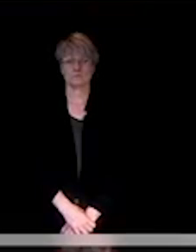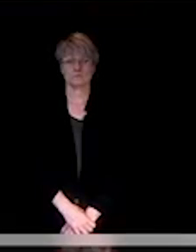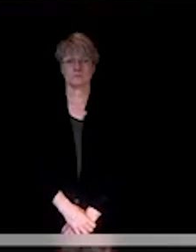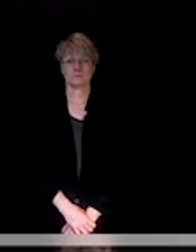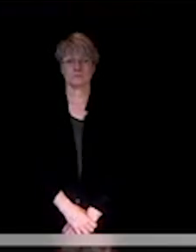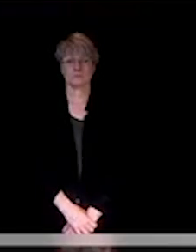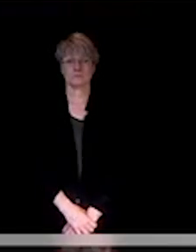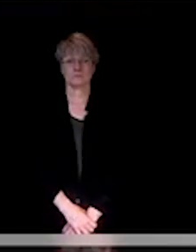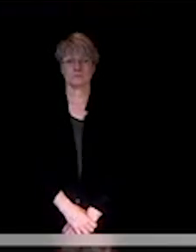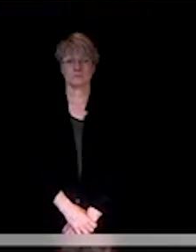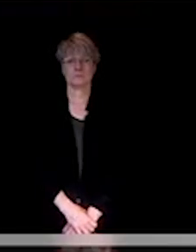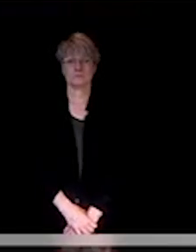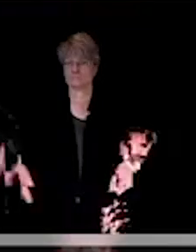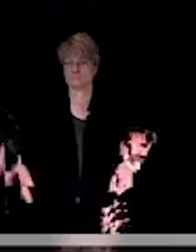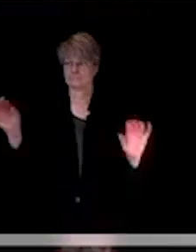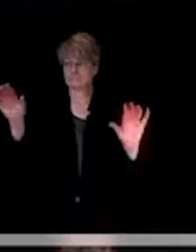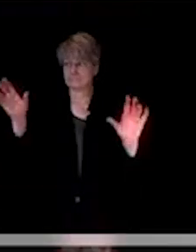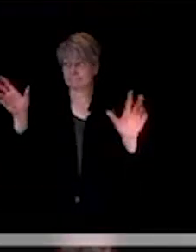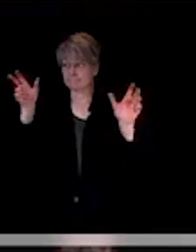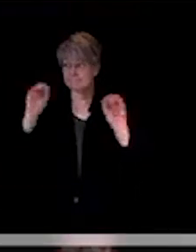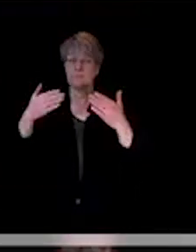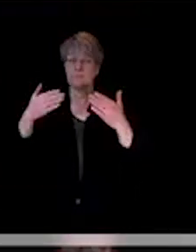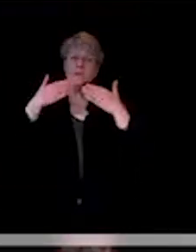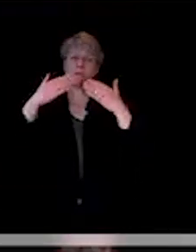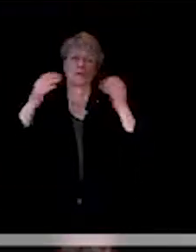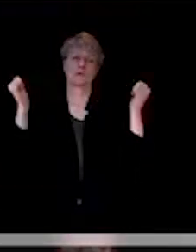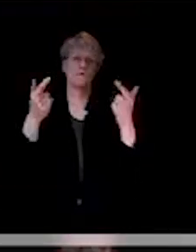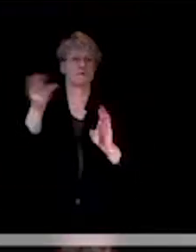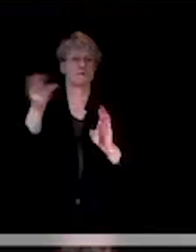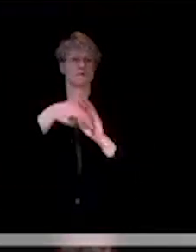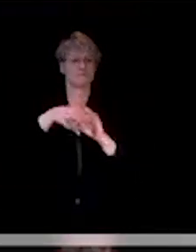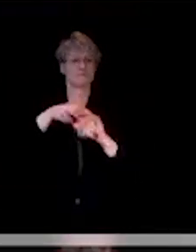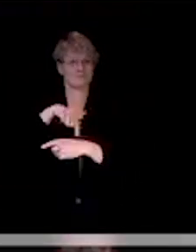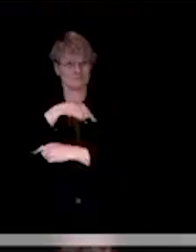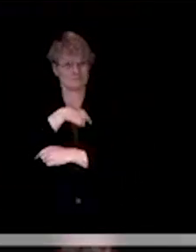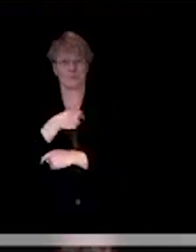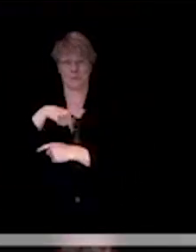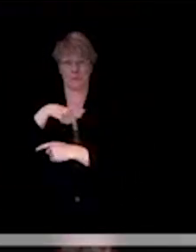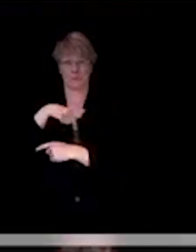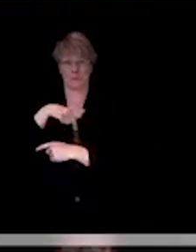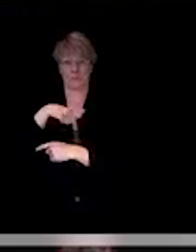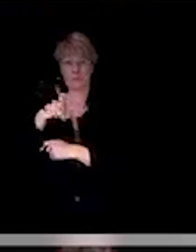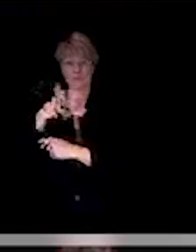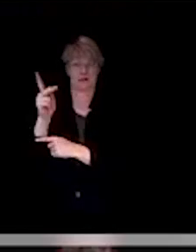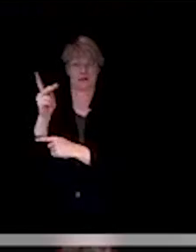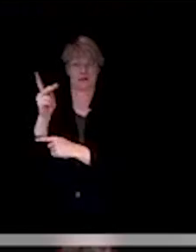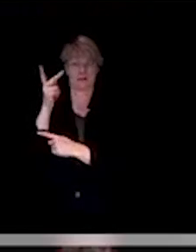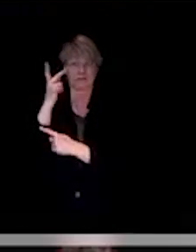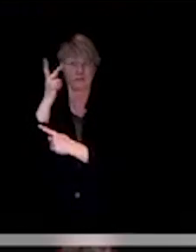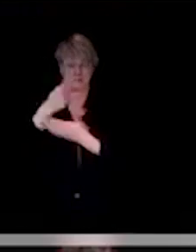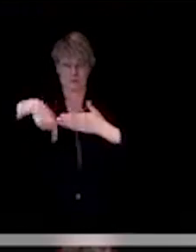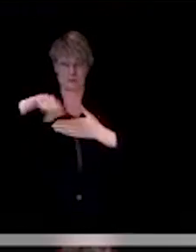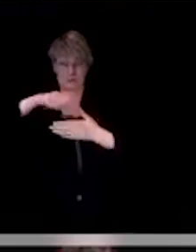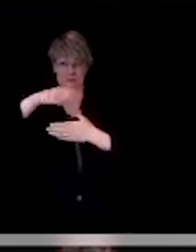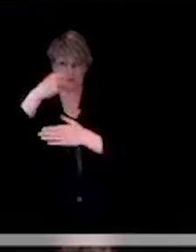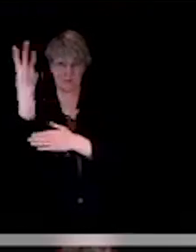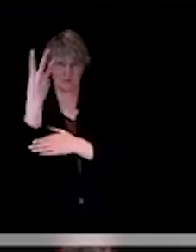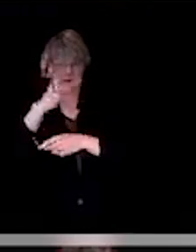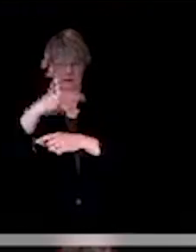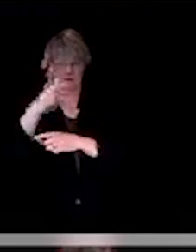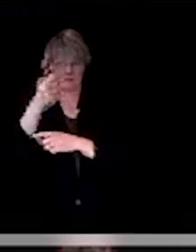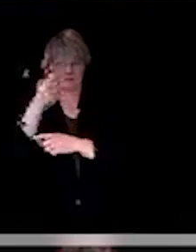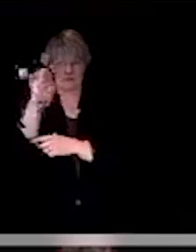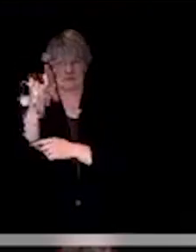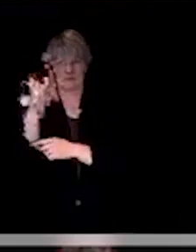Hearing none, thank you everyone for being here today. We will be back next Wednesday at 11 a.m. and you can